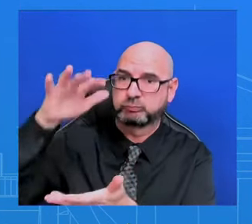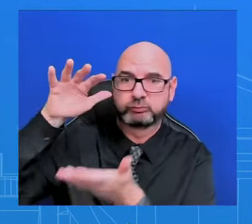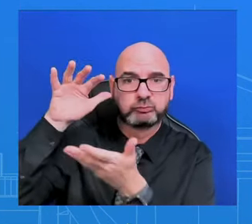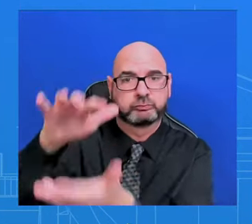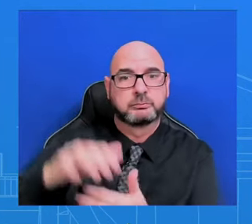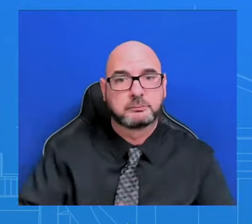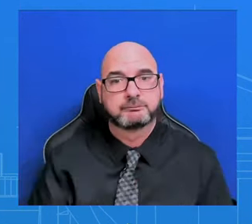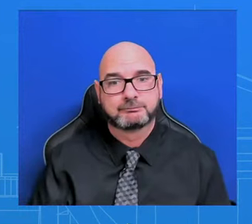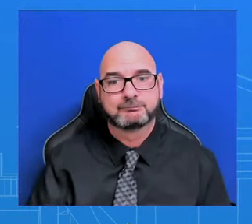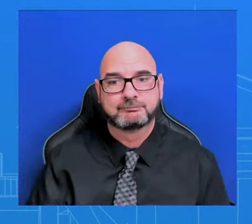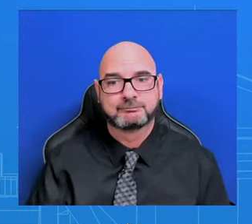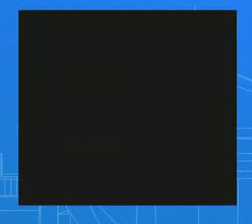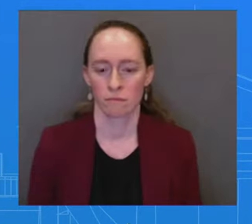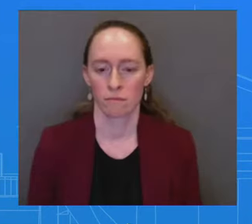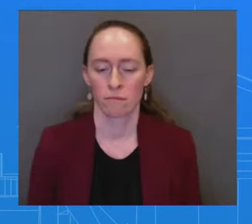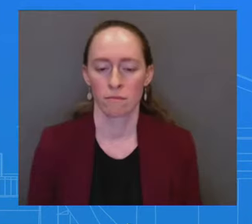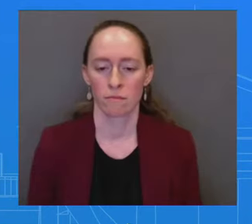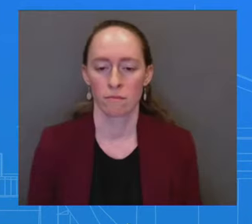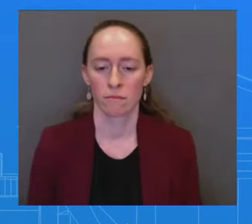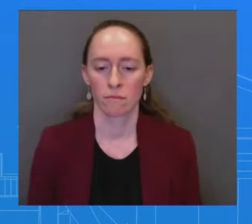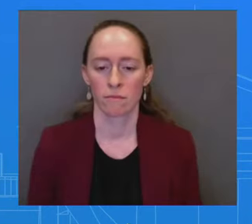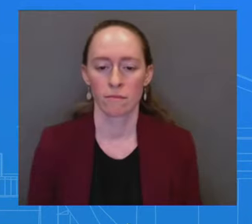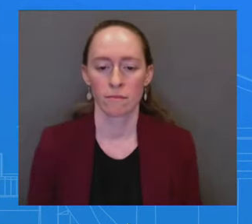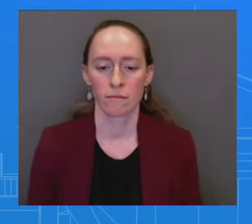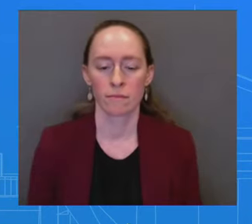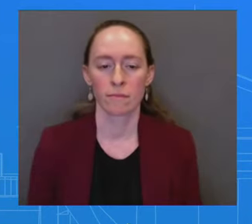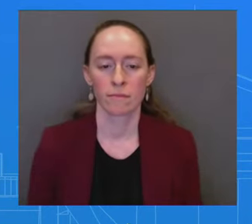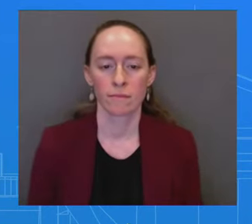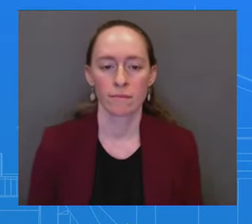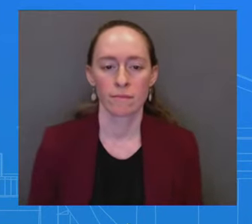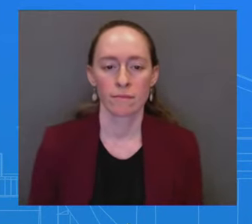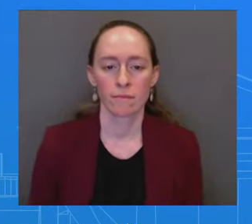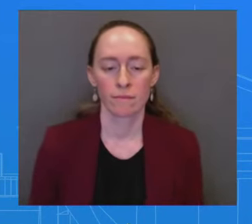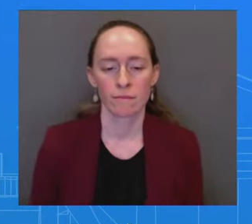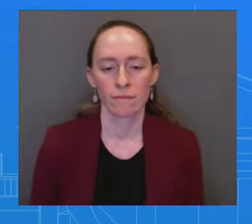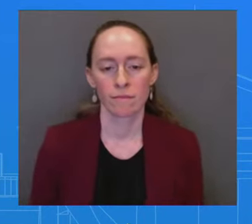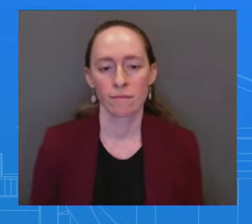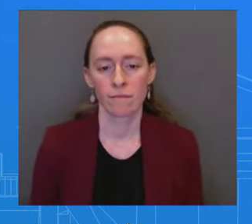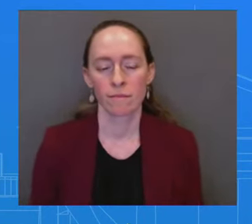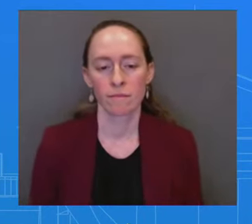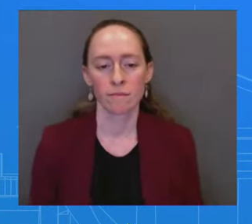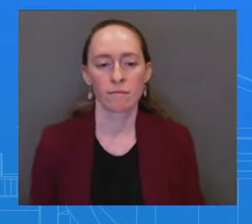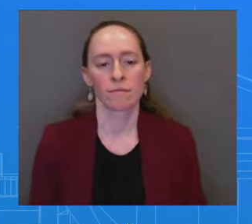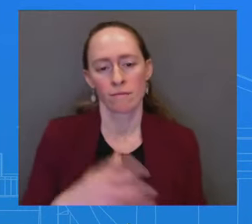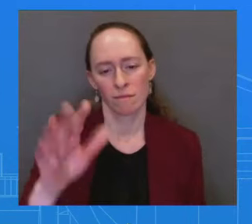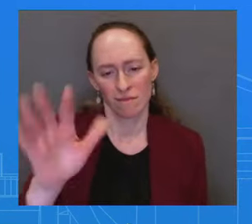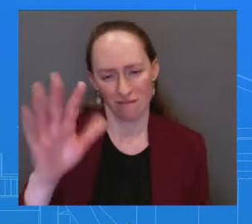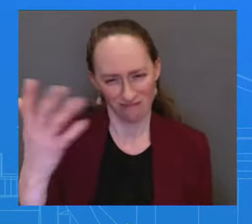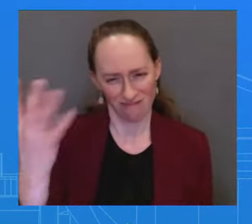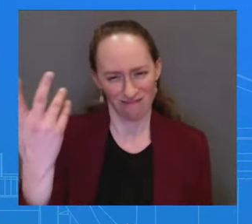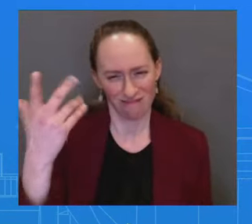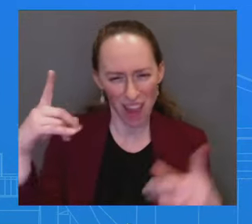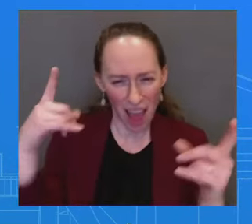Thank you, John. Why are you guys making it easier for people to enter the country illegally?